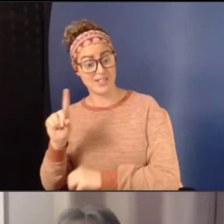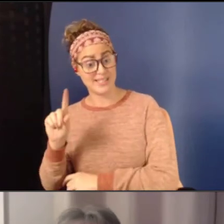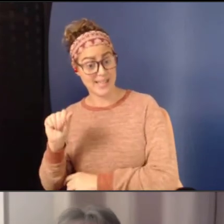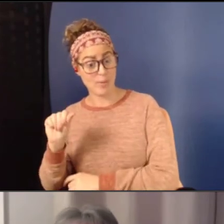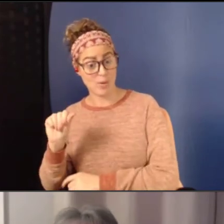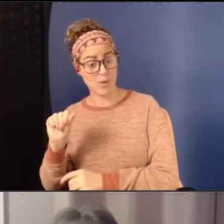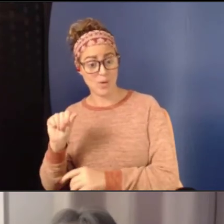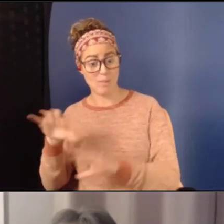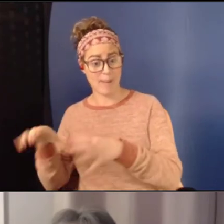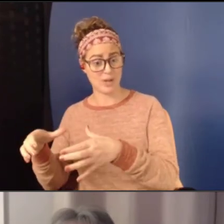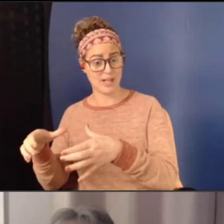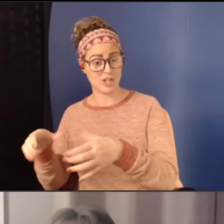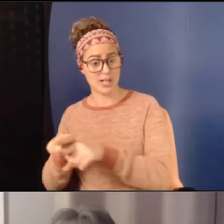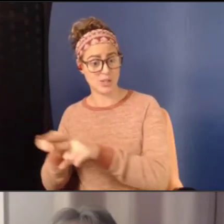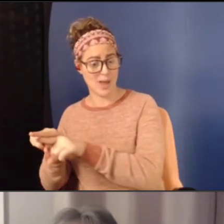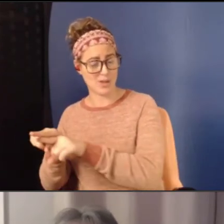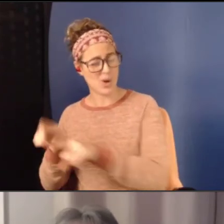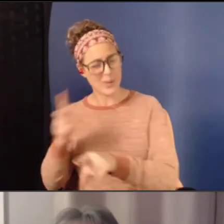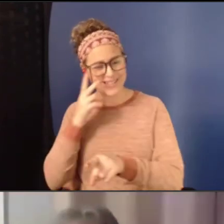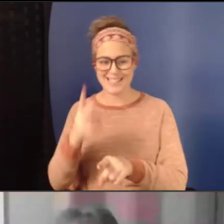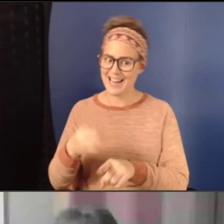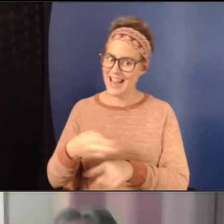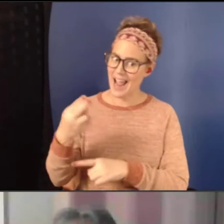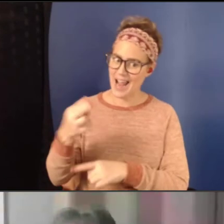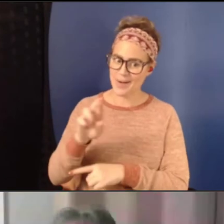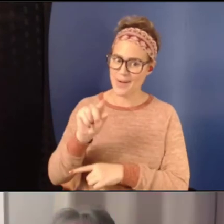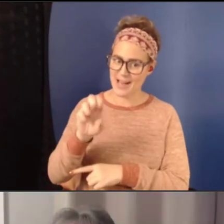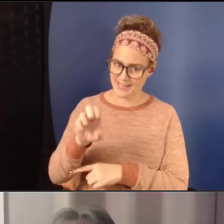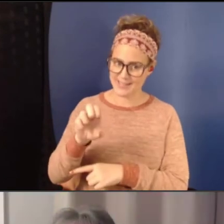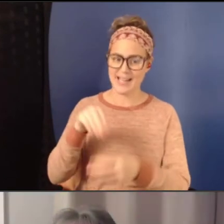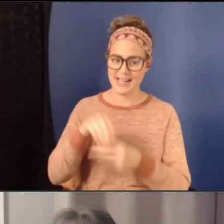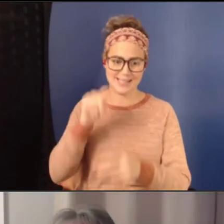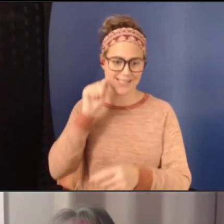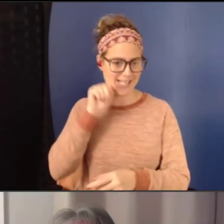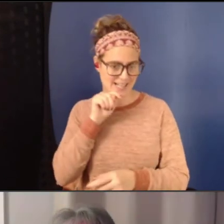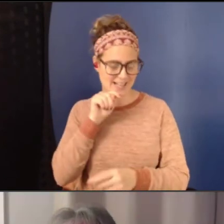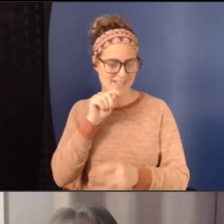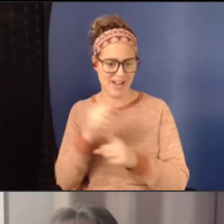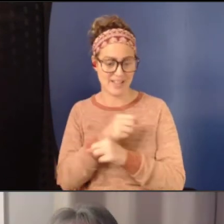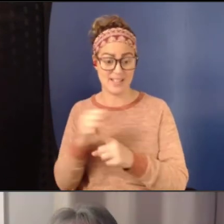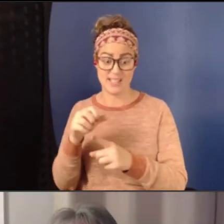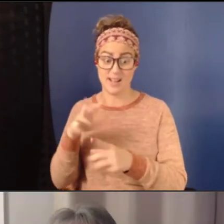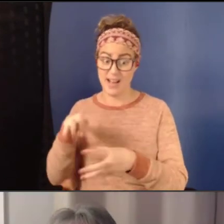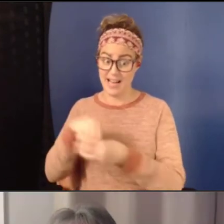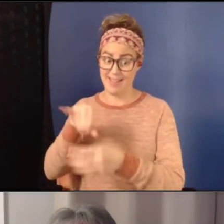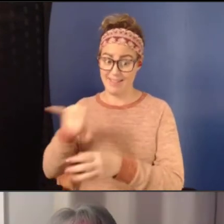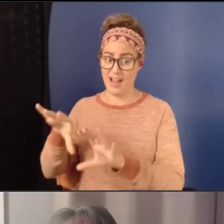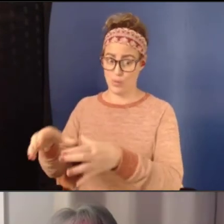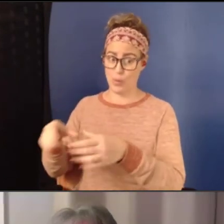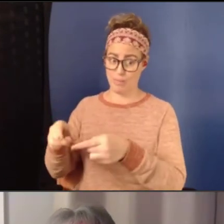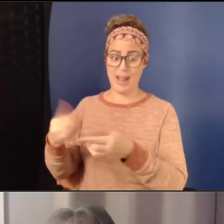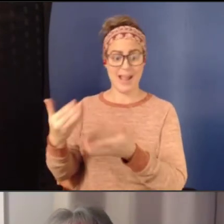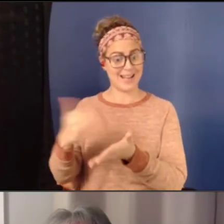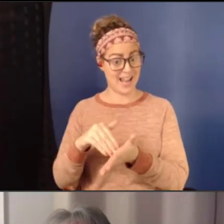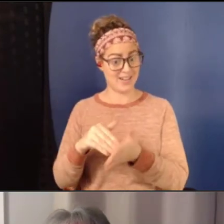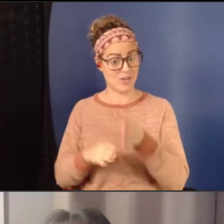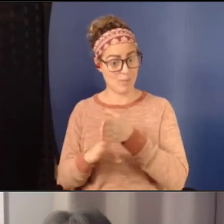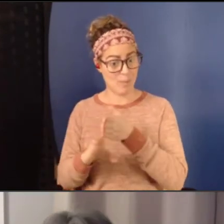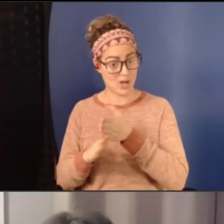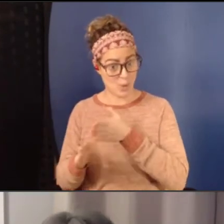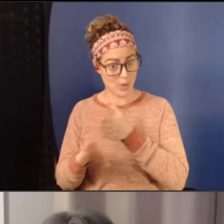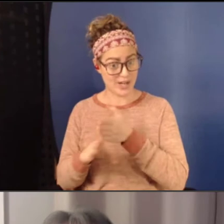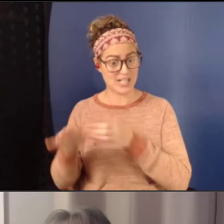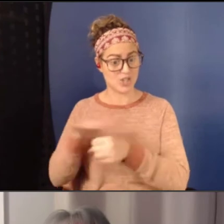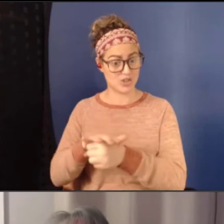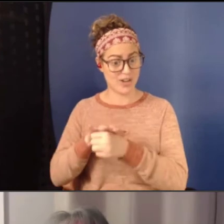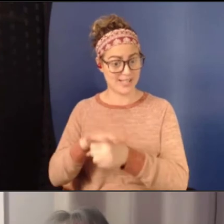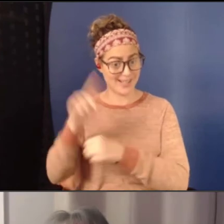we see high rates of intimate partner violence and teen dating violence among this group. Again, you've got to remember that's, you know, the minority stress theory and